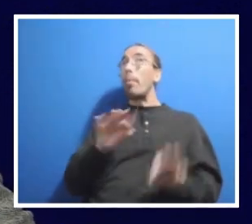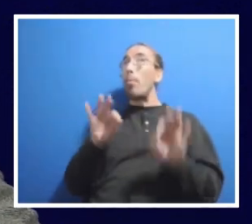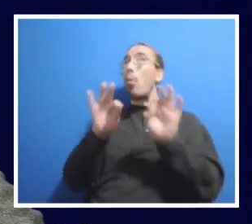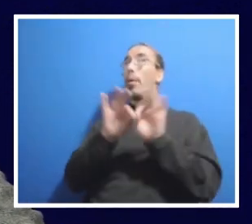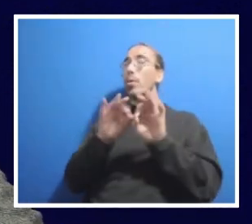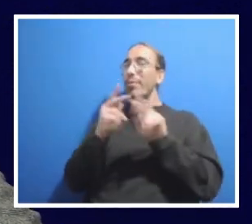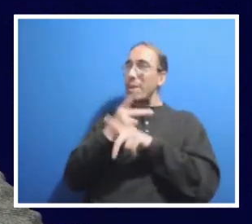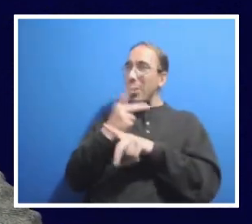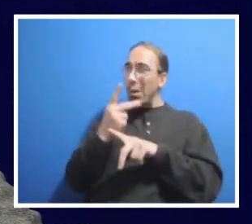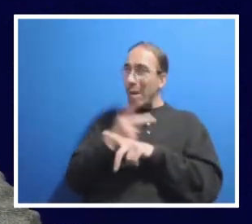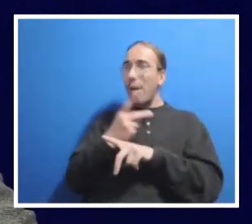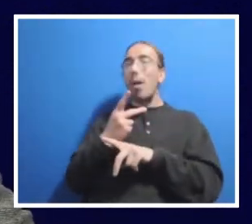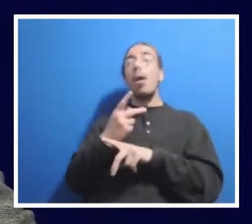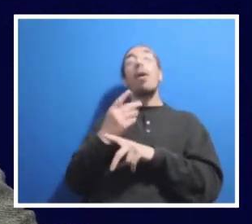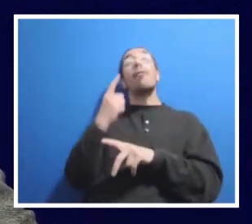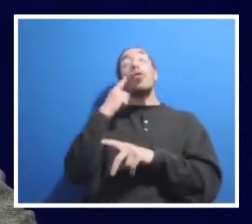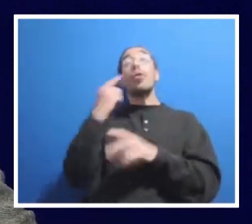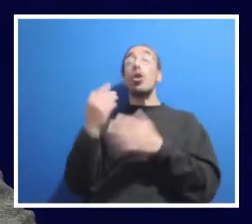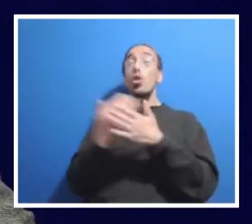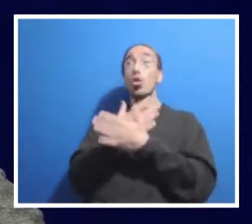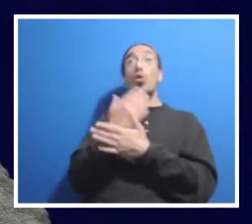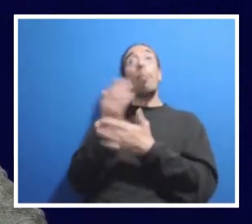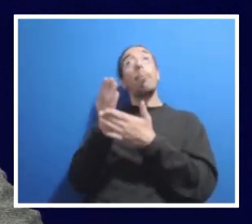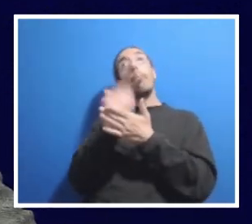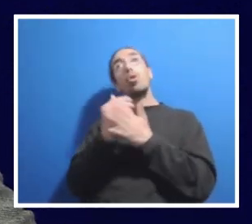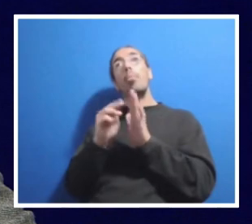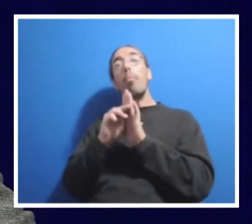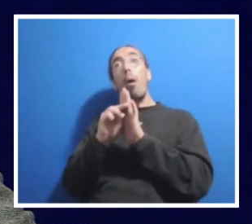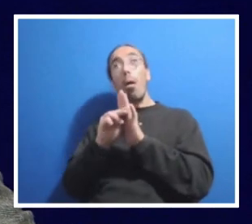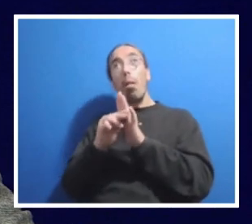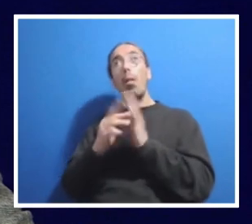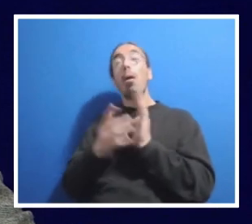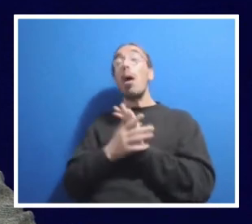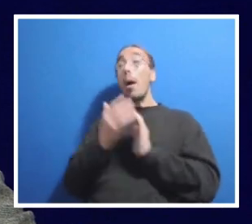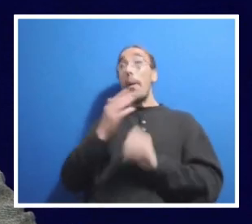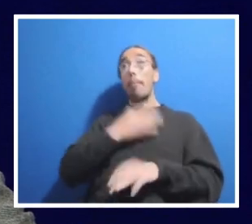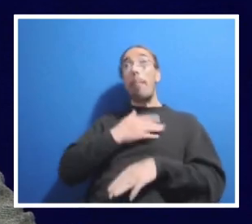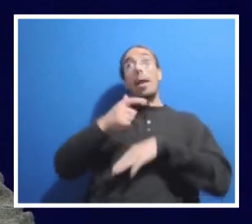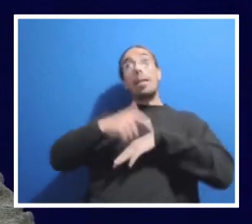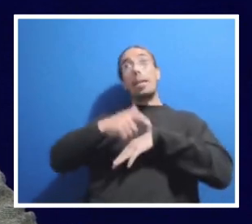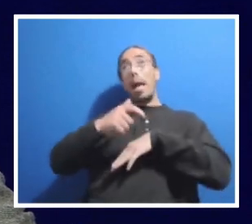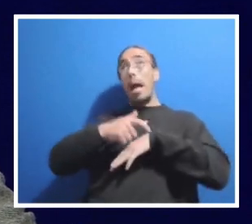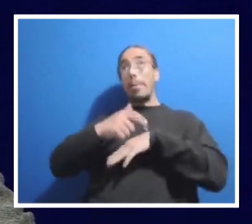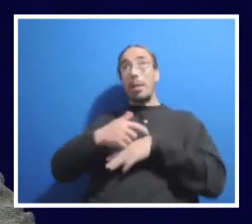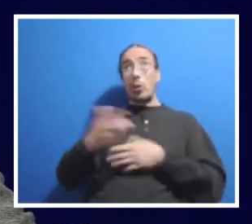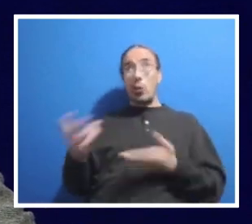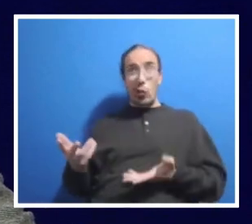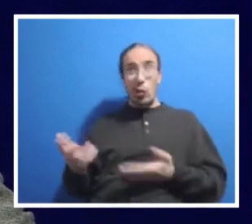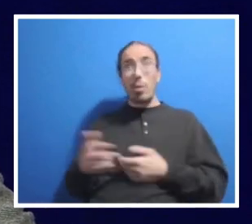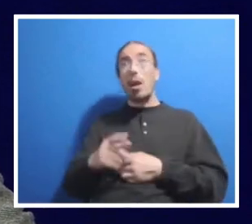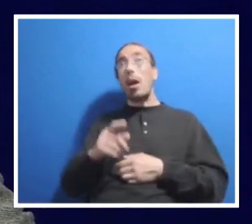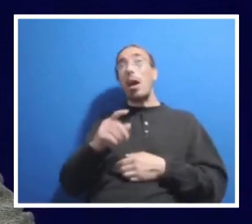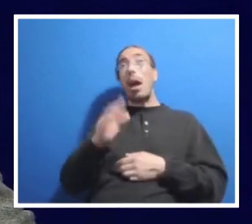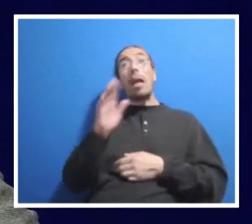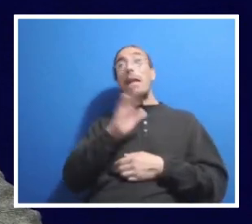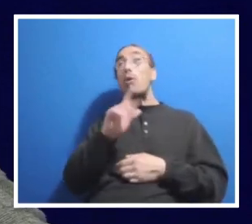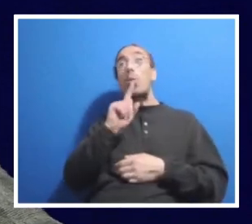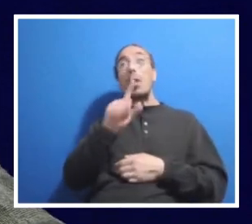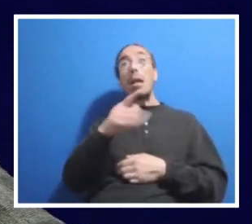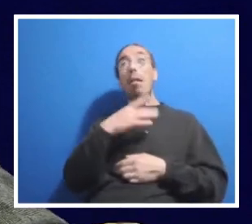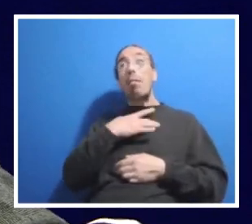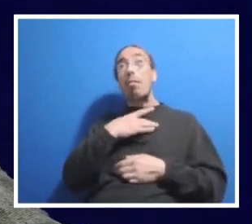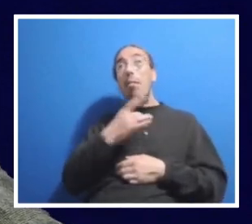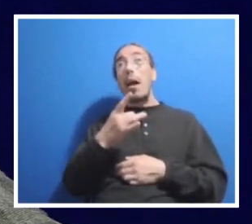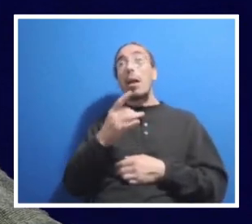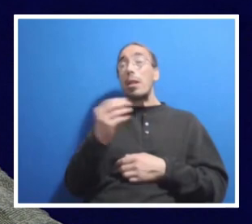out in the new budget allocation model. I will say in my time as dean, I never really liked the fact that we funded